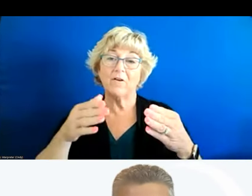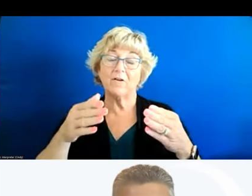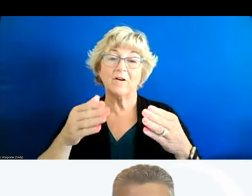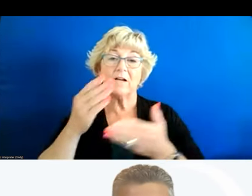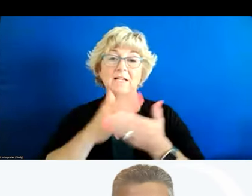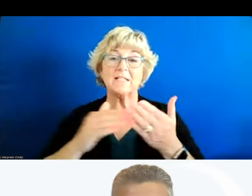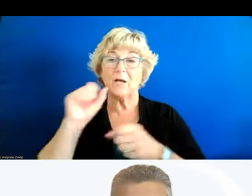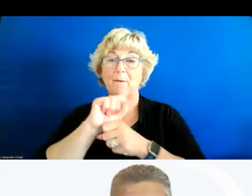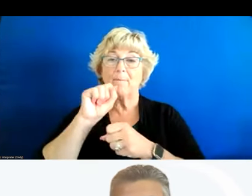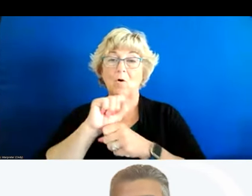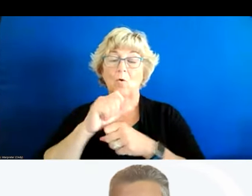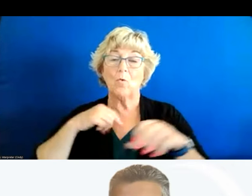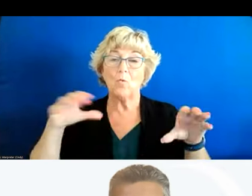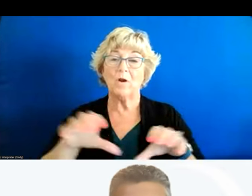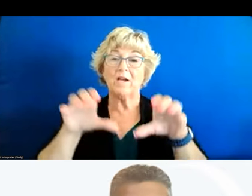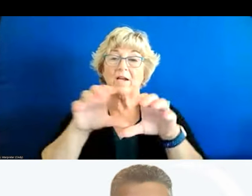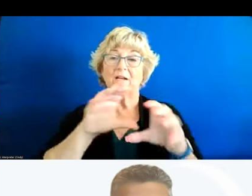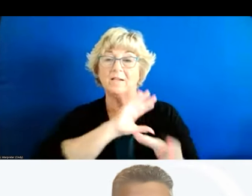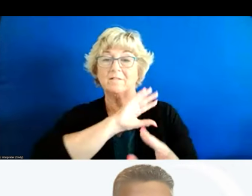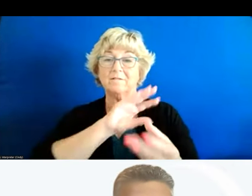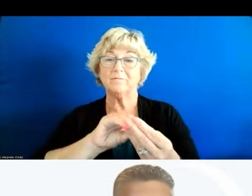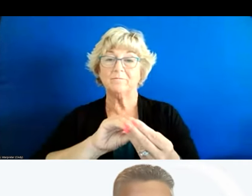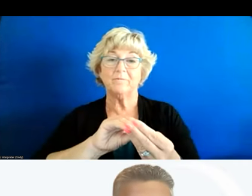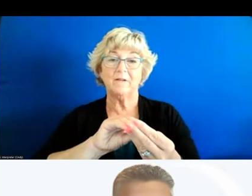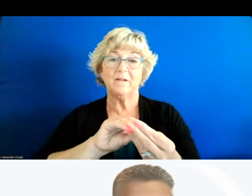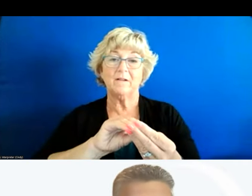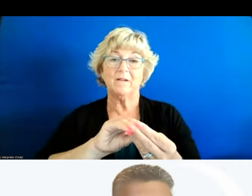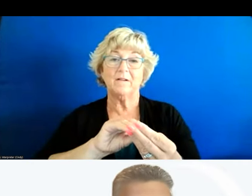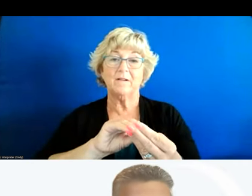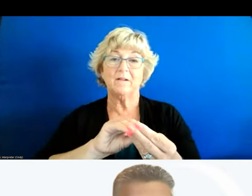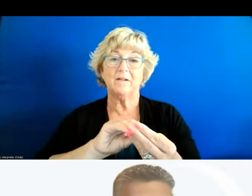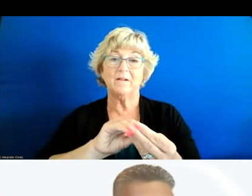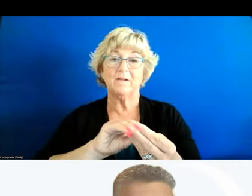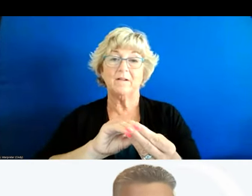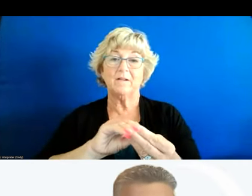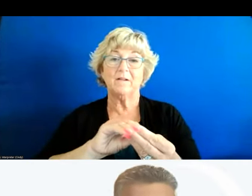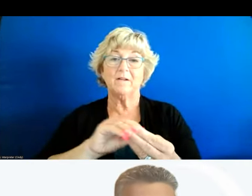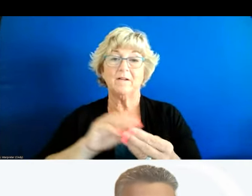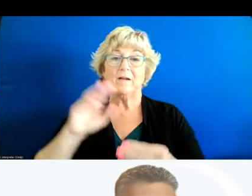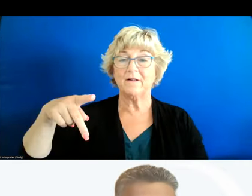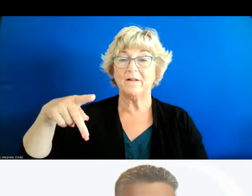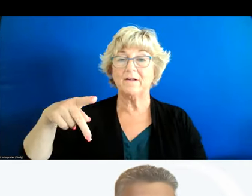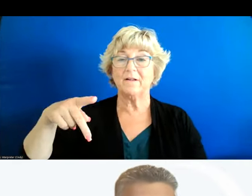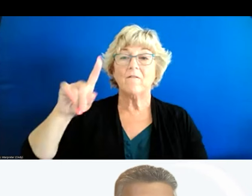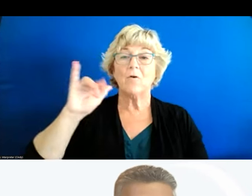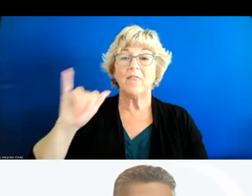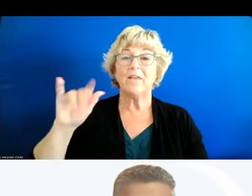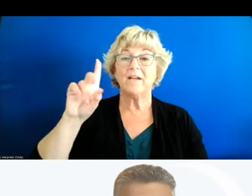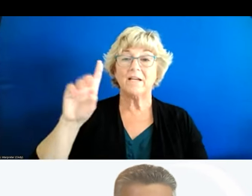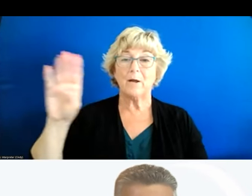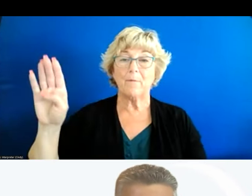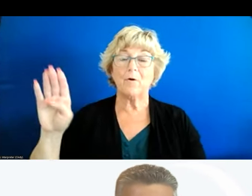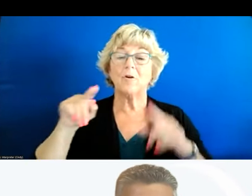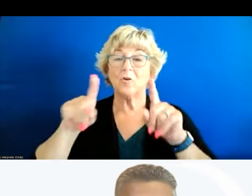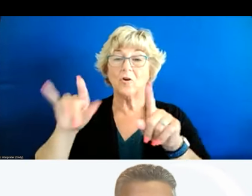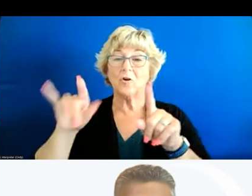work that that we did as part of the research subcommittee for the master plan in establishing our data dashboard and during